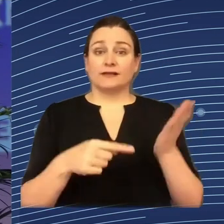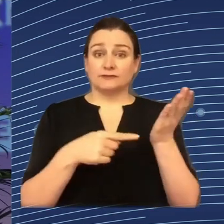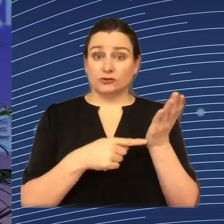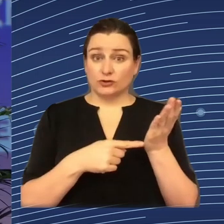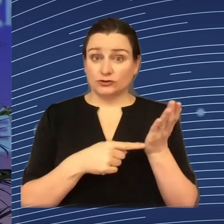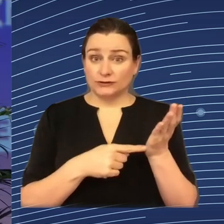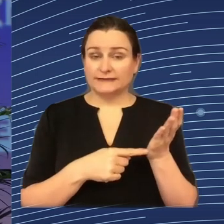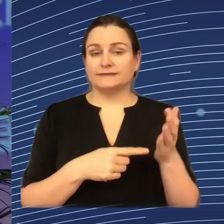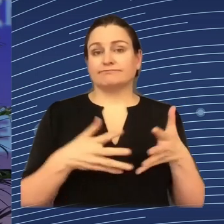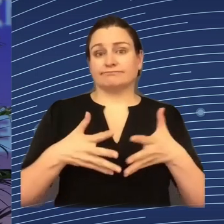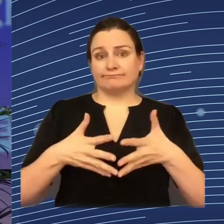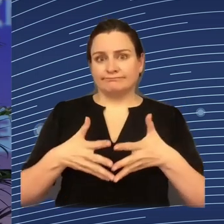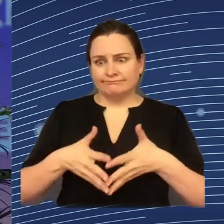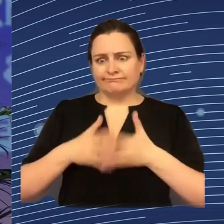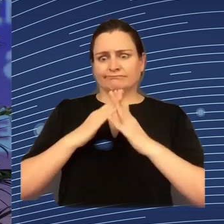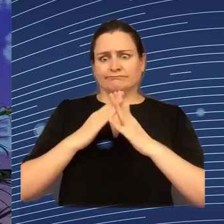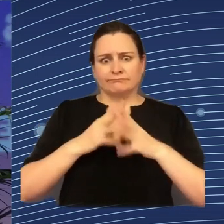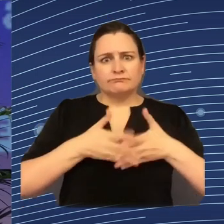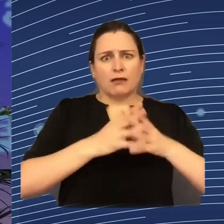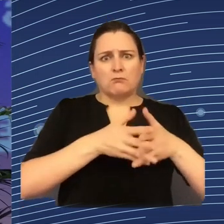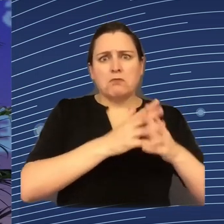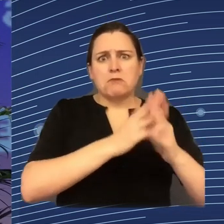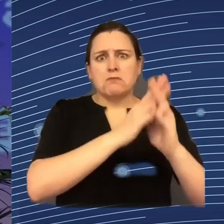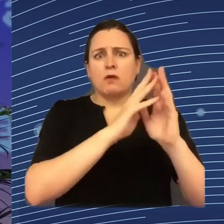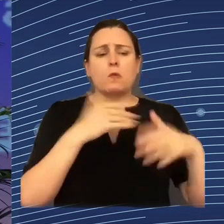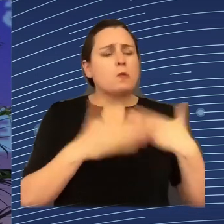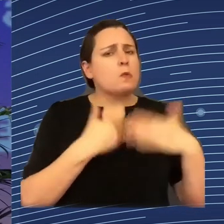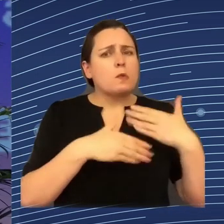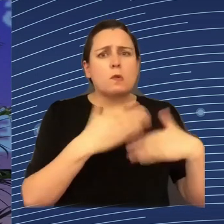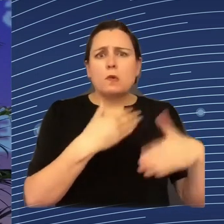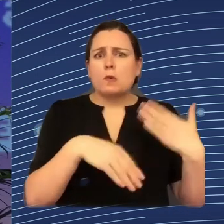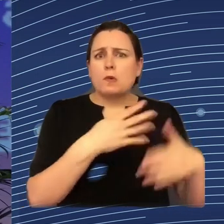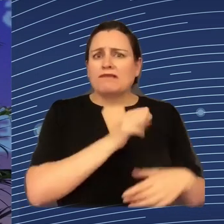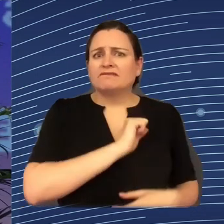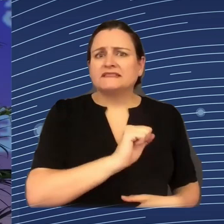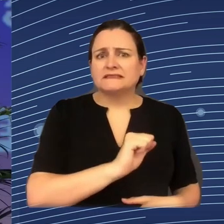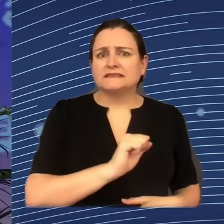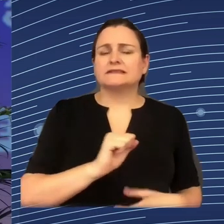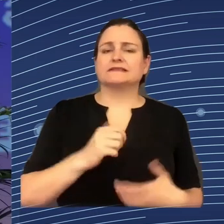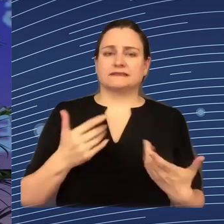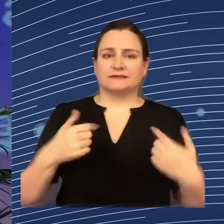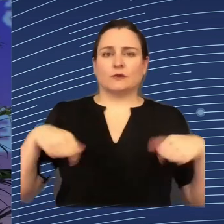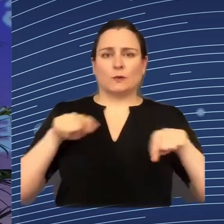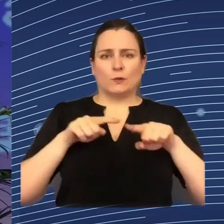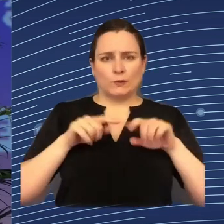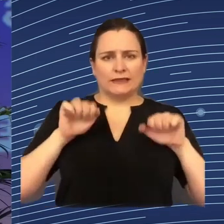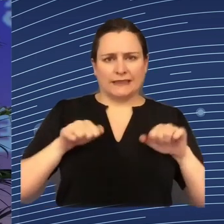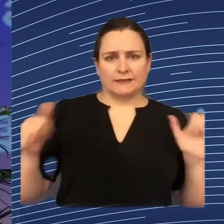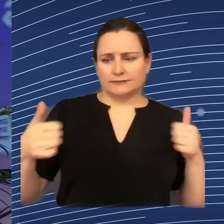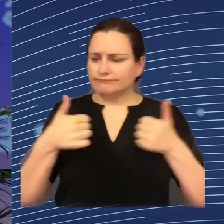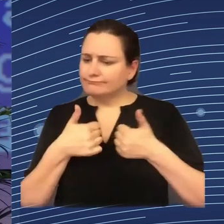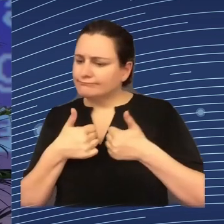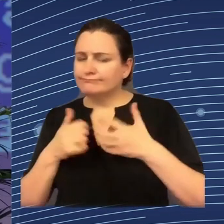are coming in and we need to take that into account. But I think we have good space to discuss it among social partners to look at the trends.